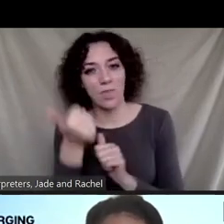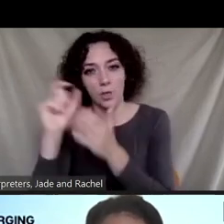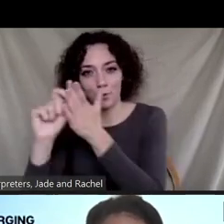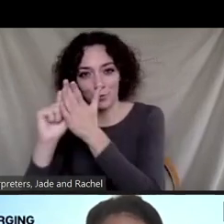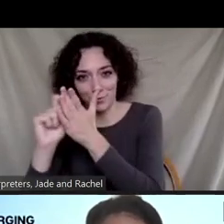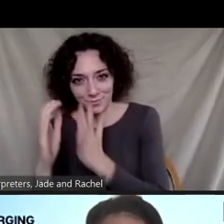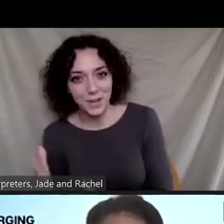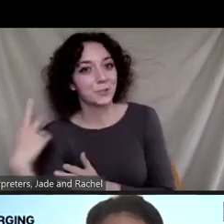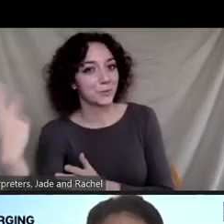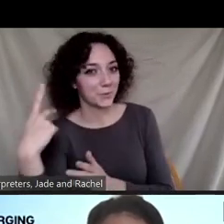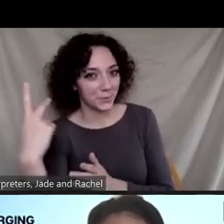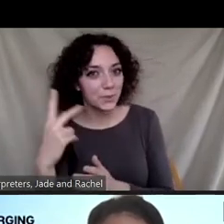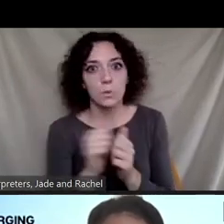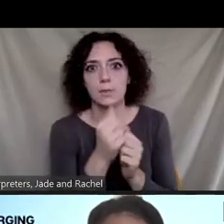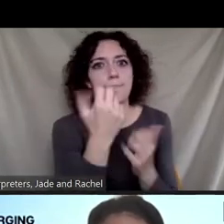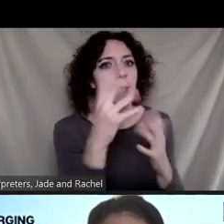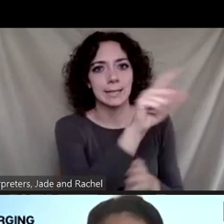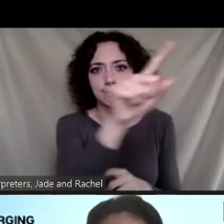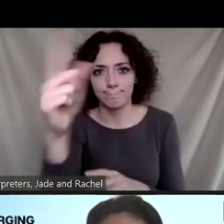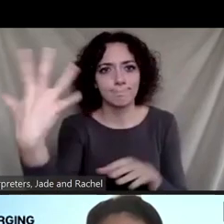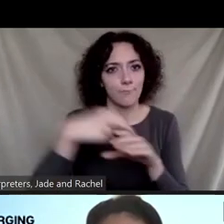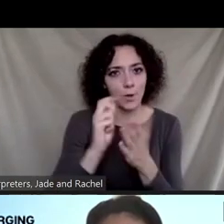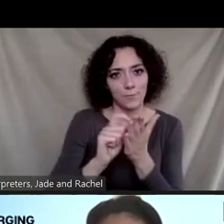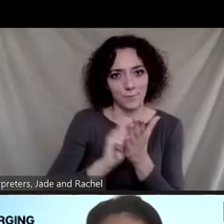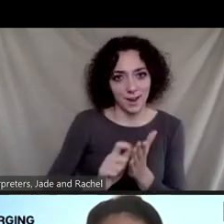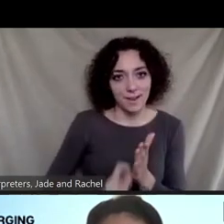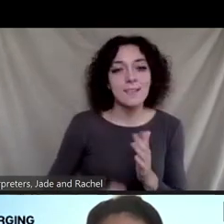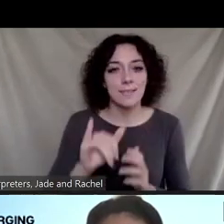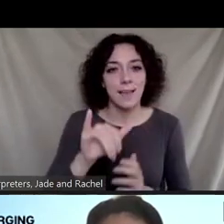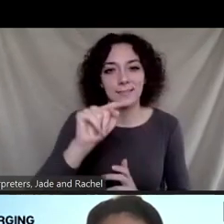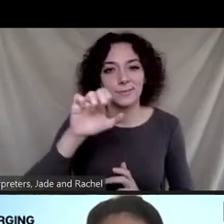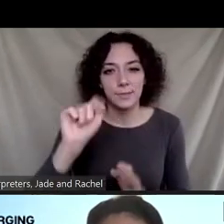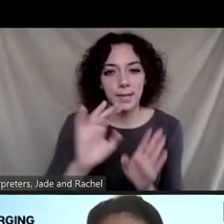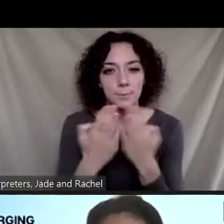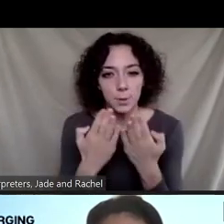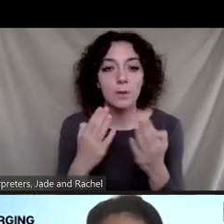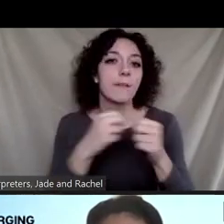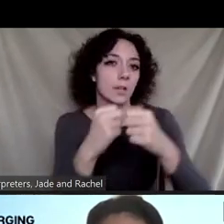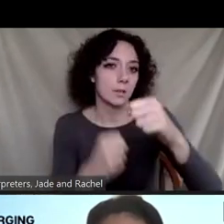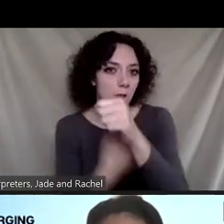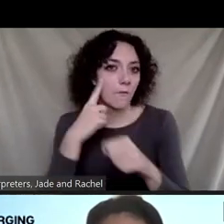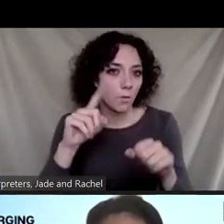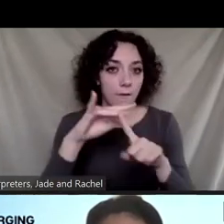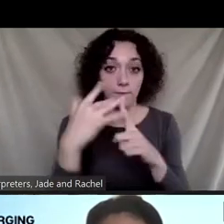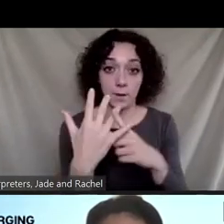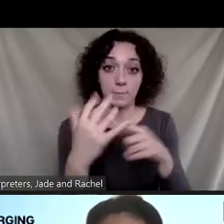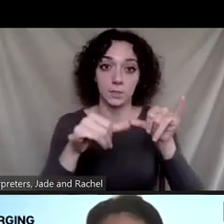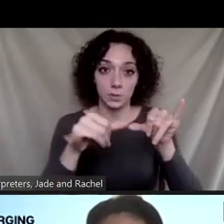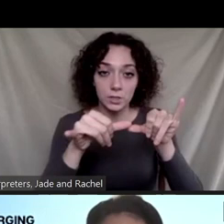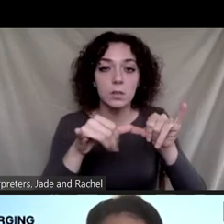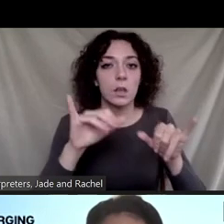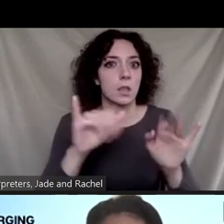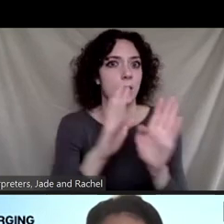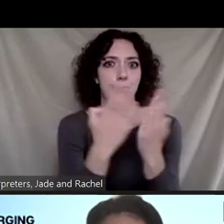with lots of other co-authors on, um, fundamentals of environmental engineering, there is, throughout the book